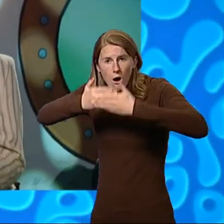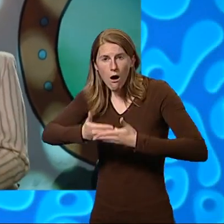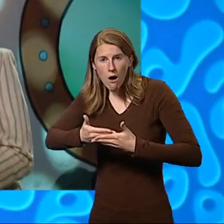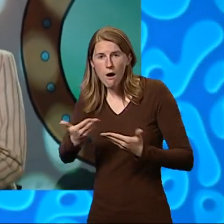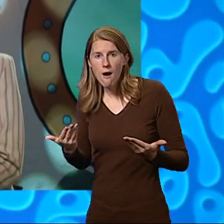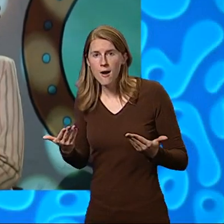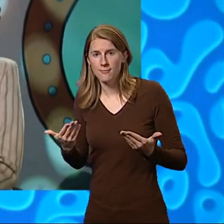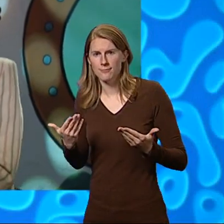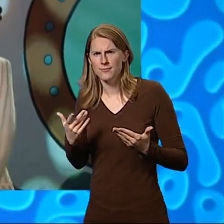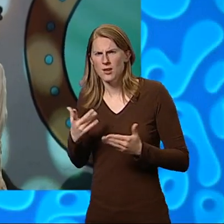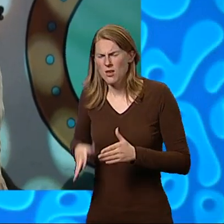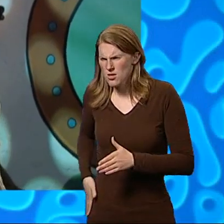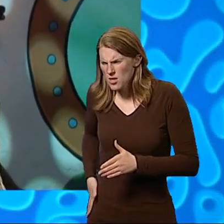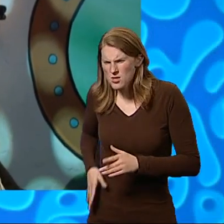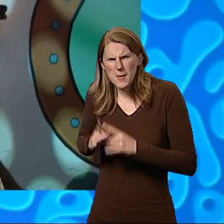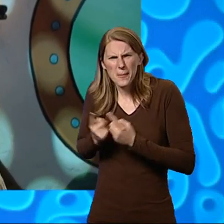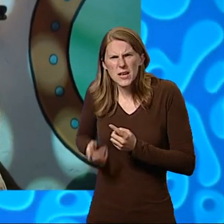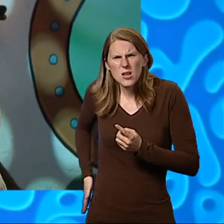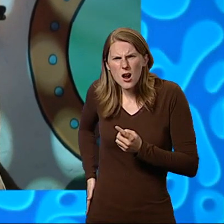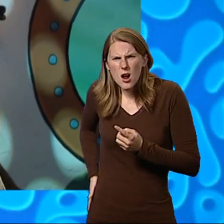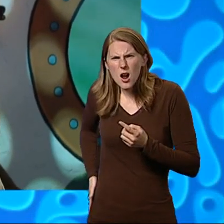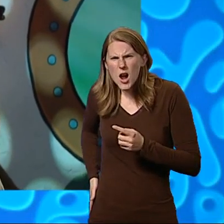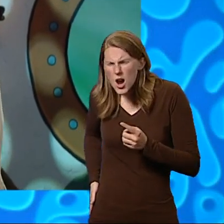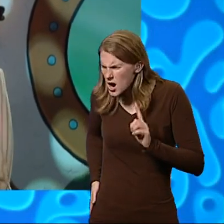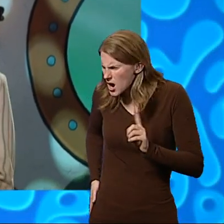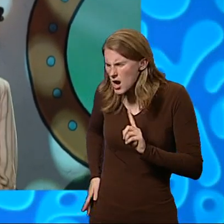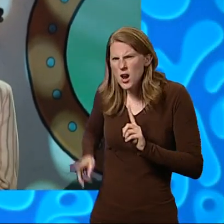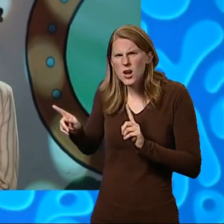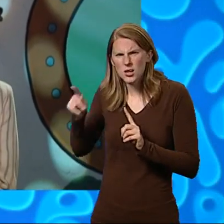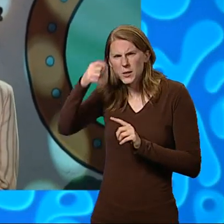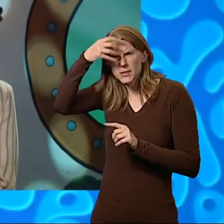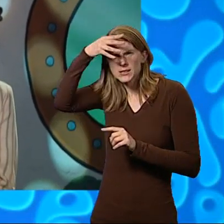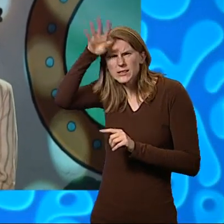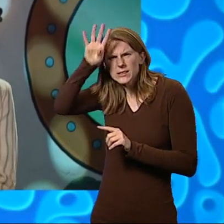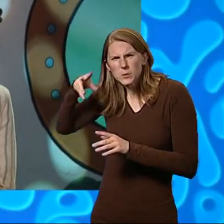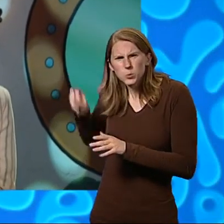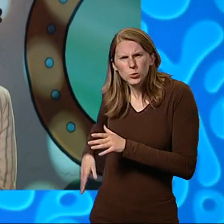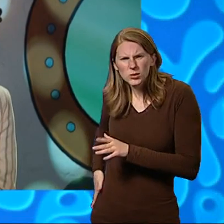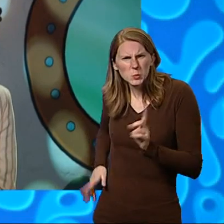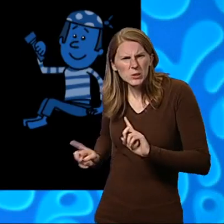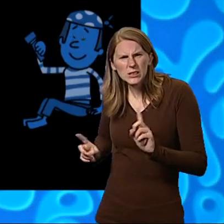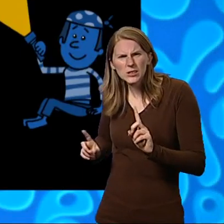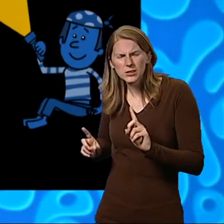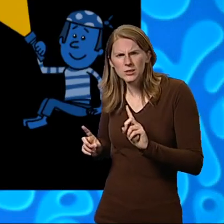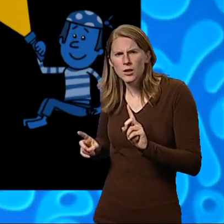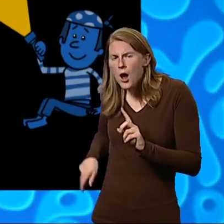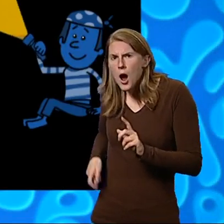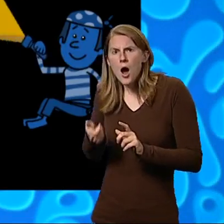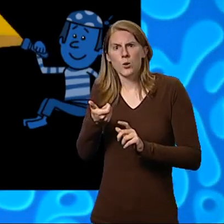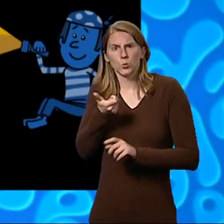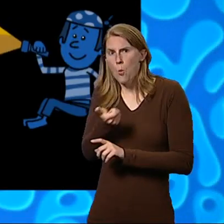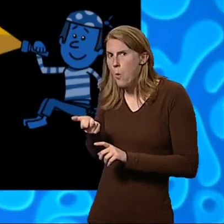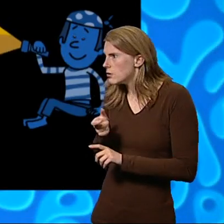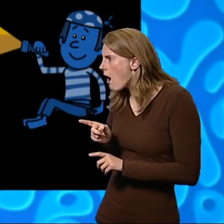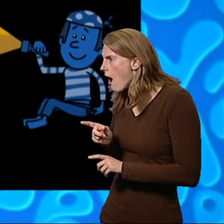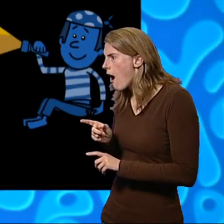He felt inside his trousers, what had Ziggy put in there? A torch. Clever Ziggy. There wasn't much in the